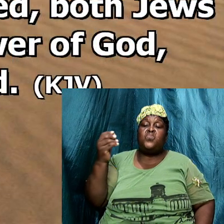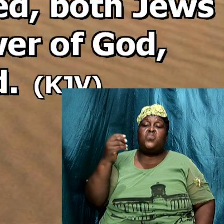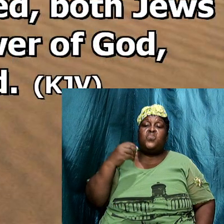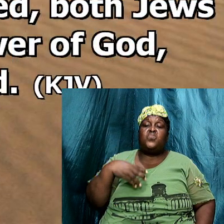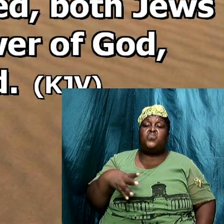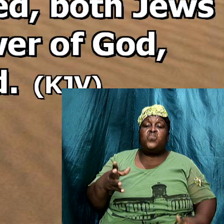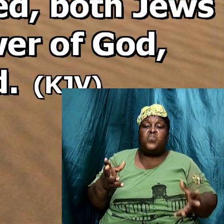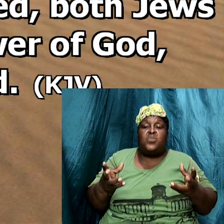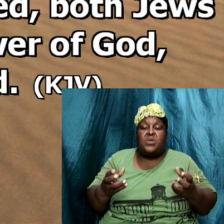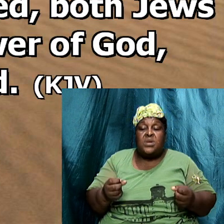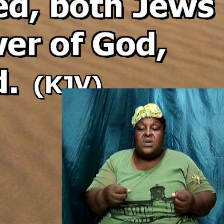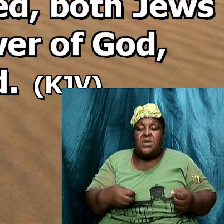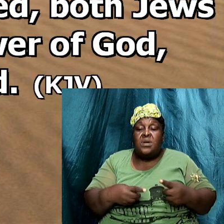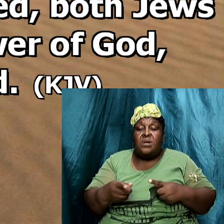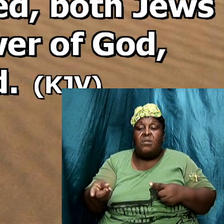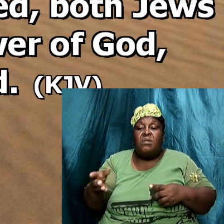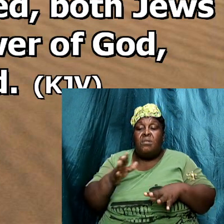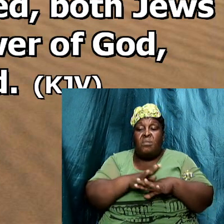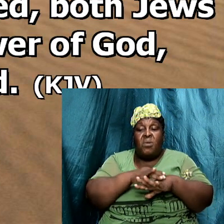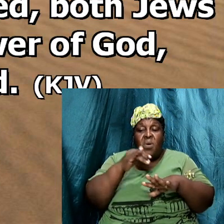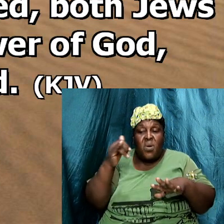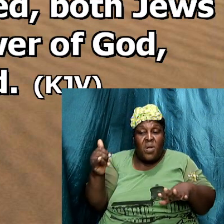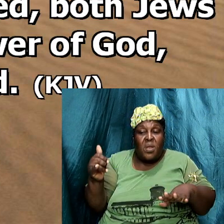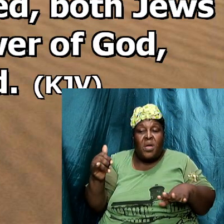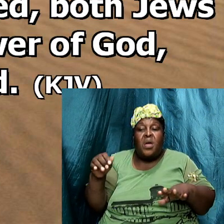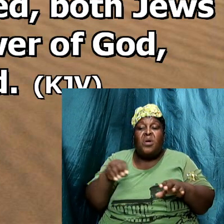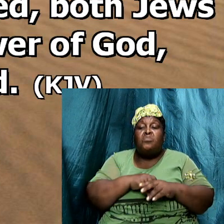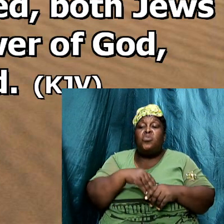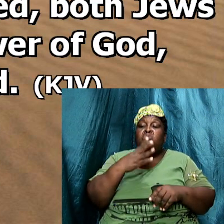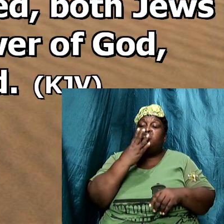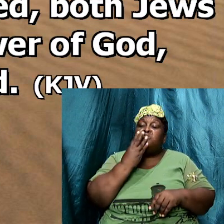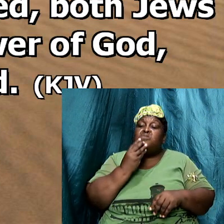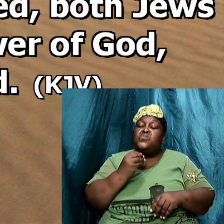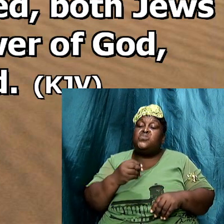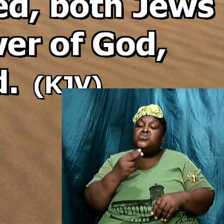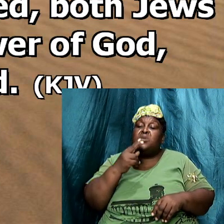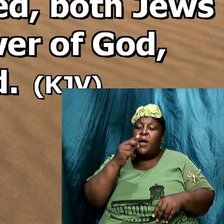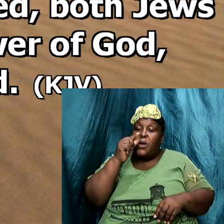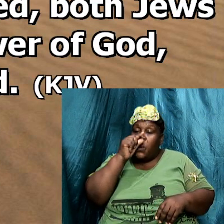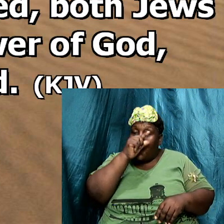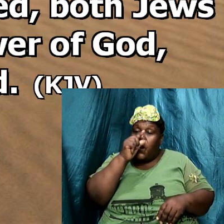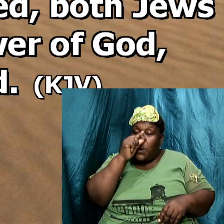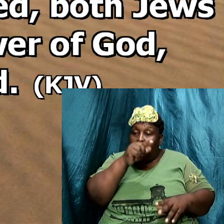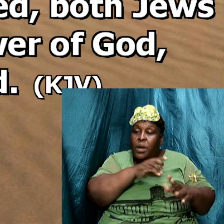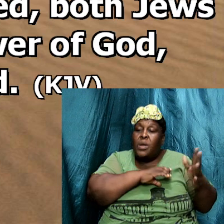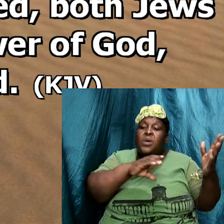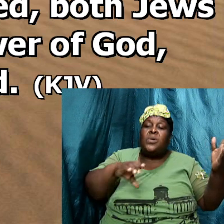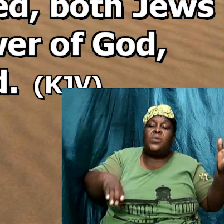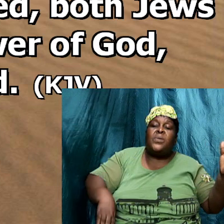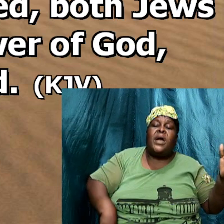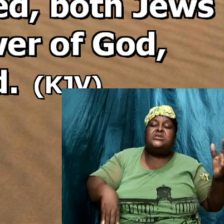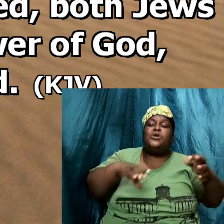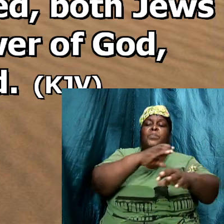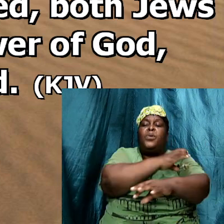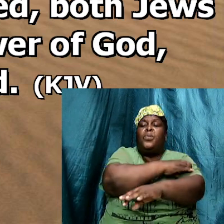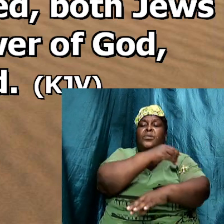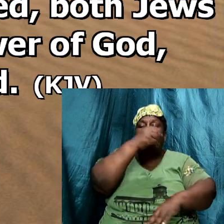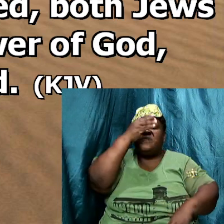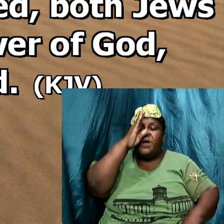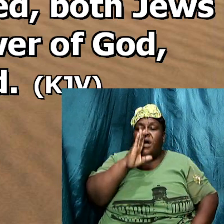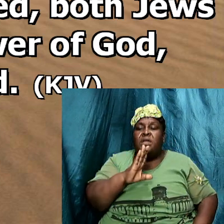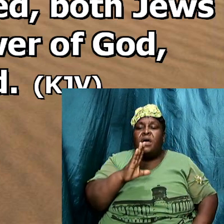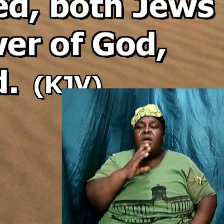but unto them which are called both Jews and Greeks Christ the power of God